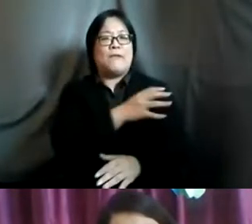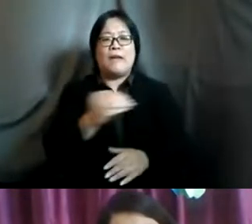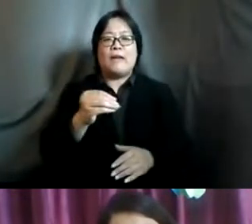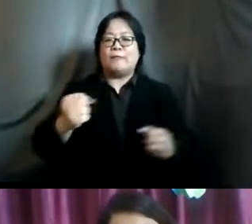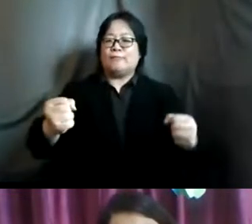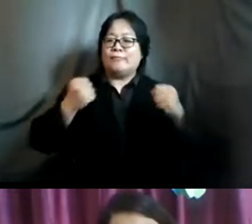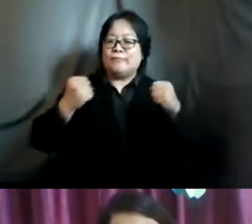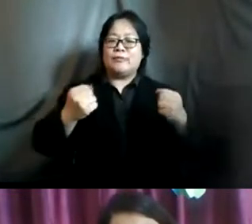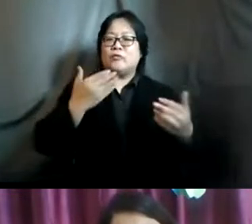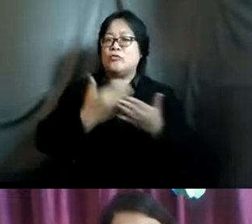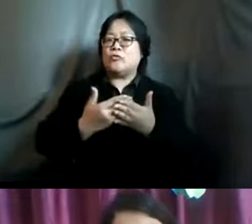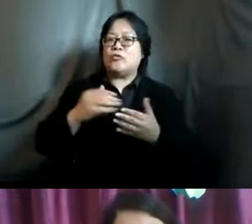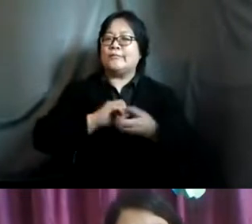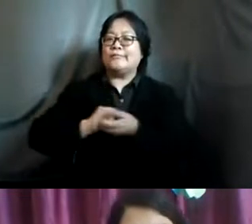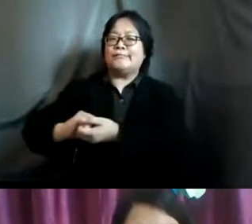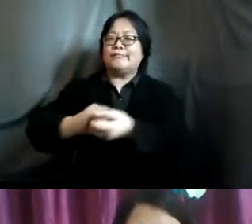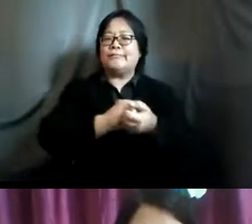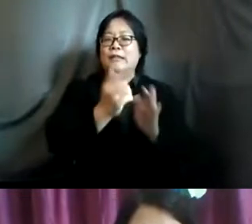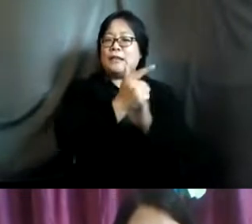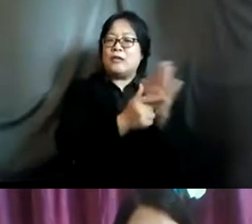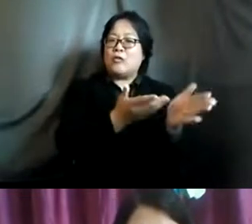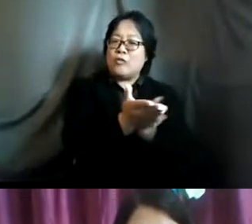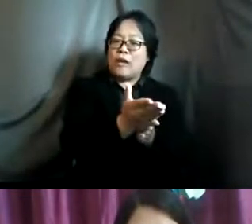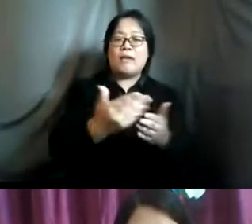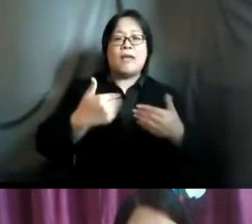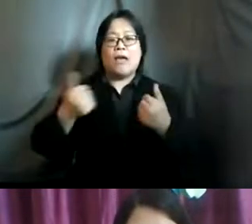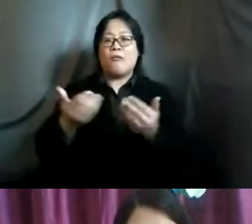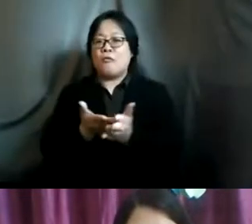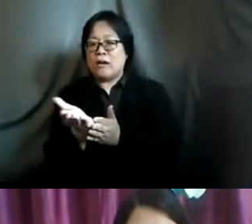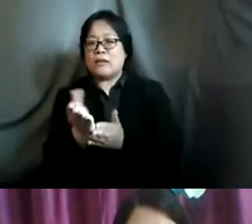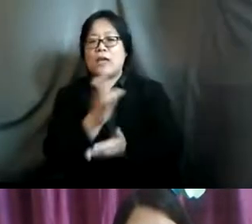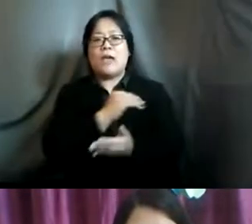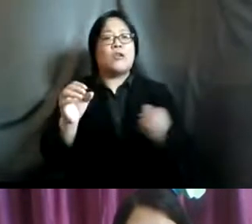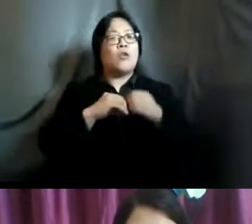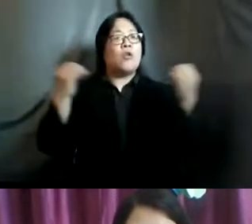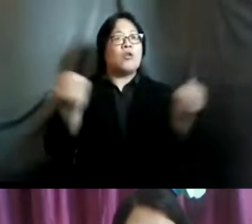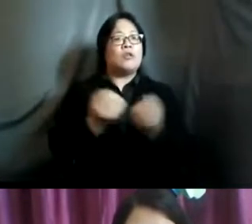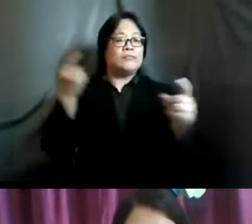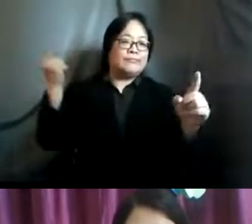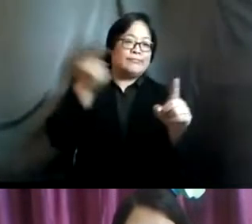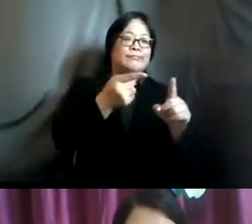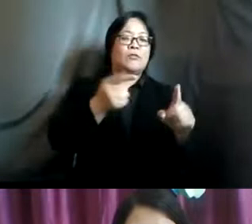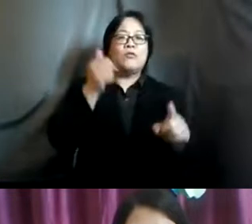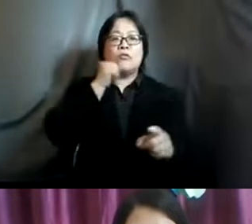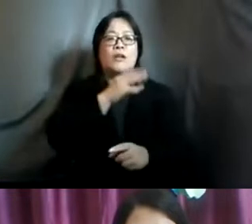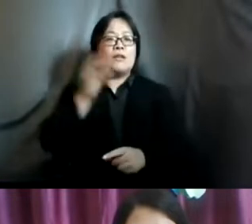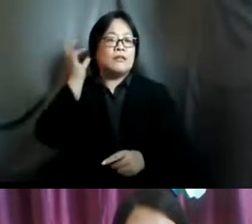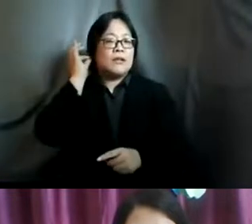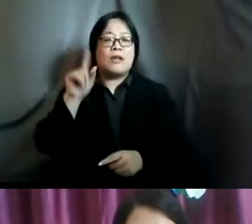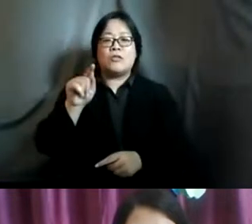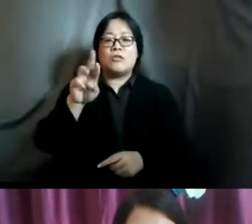alliances between legal rights or health rights as well as organizations working on women and trans rights